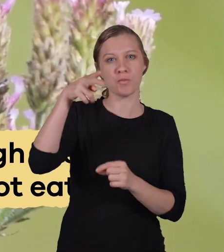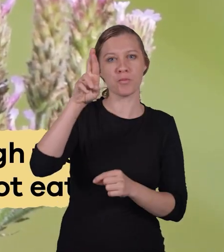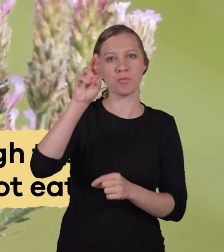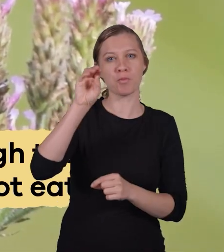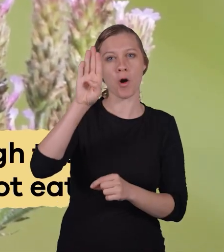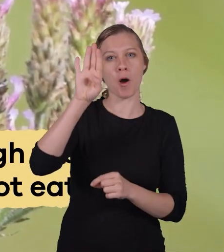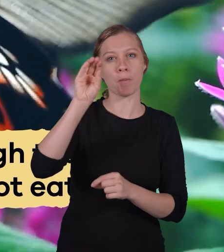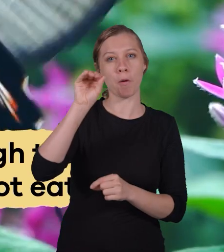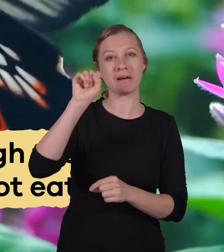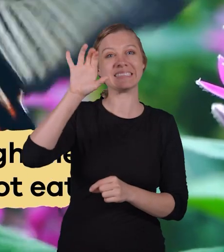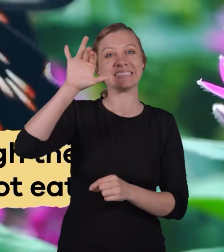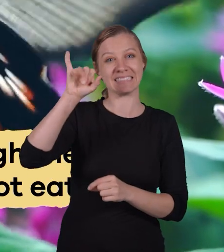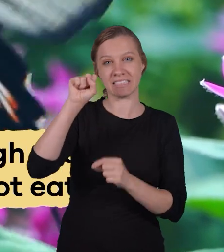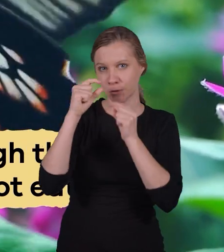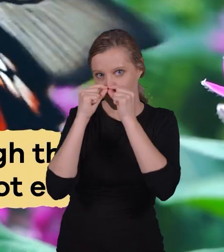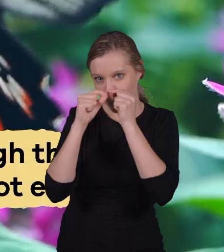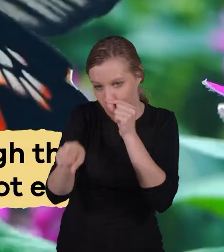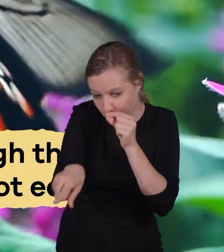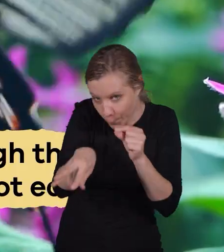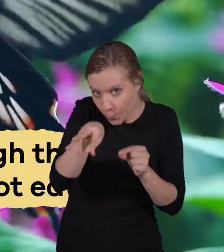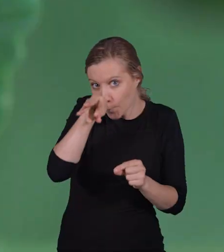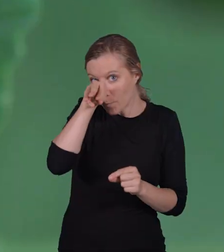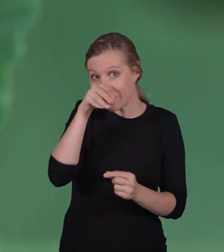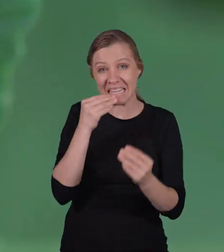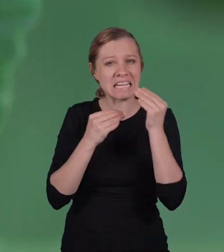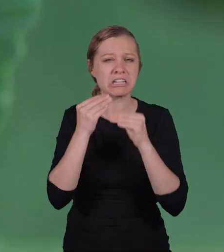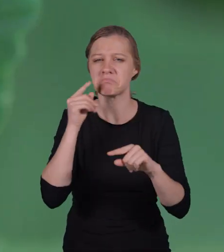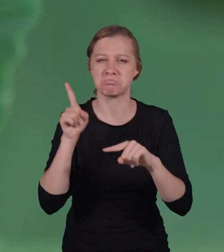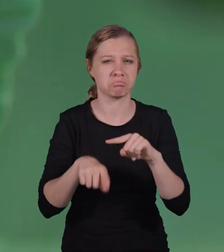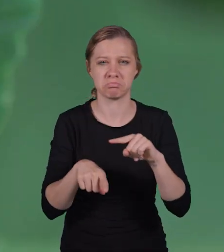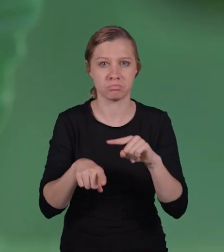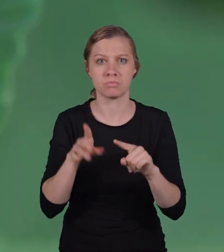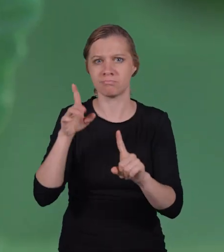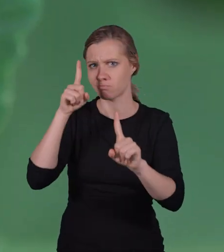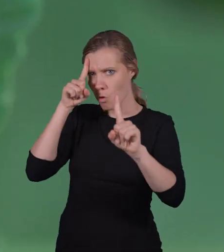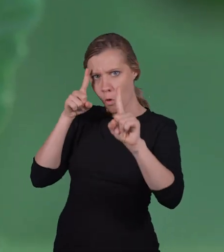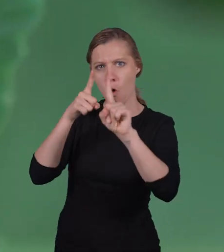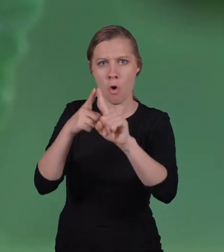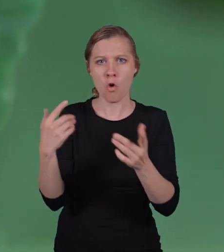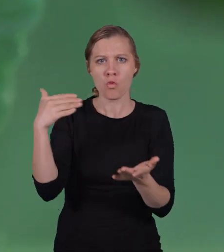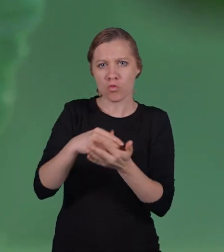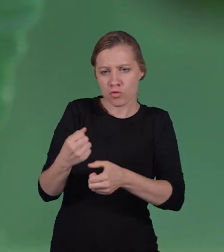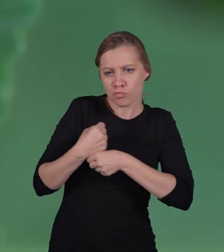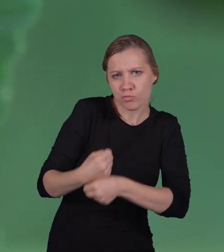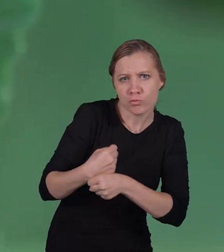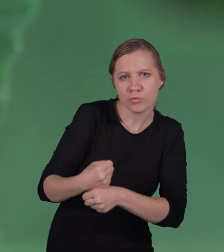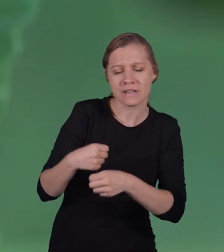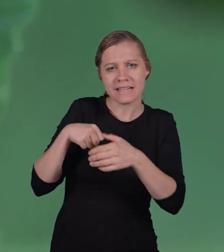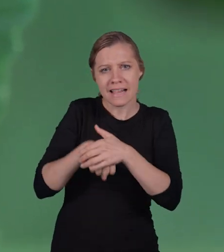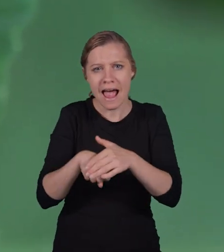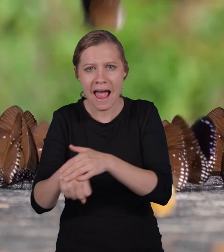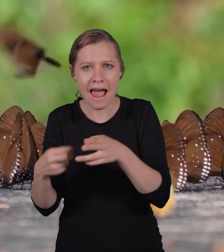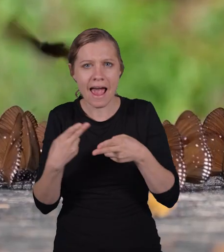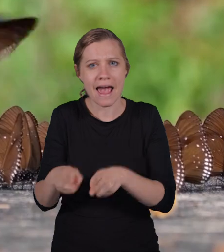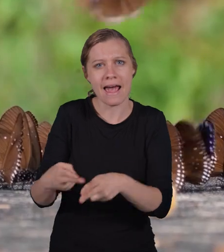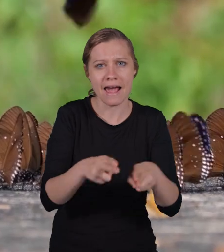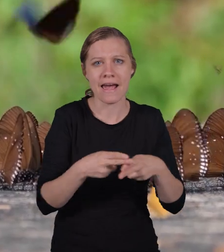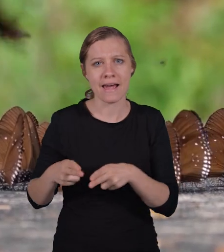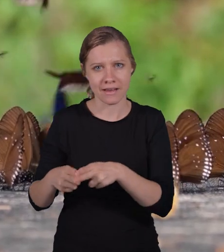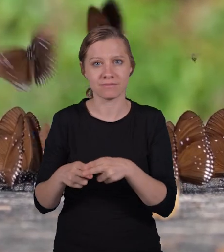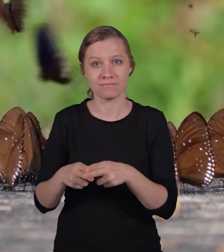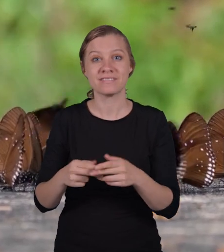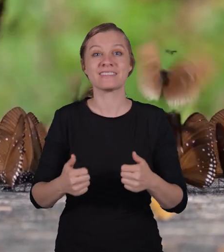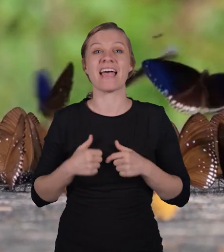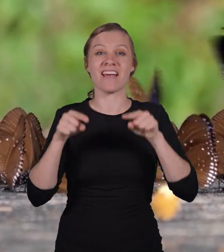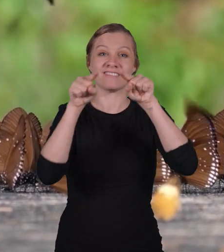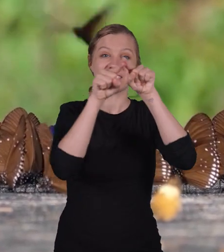proboscis and cannot eat. Its main goal is to reproduce and lay eggs. And then,